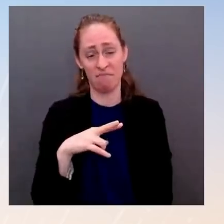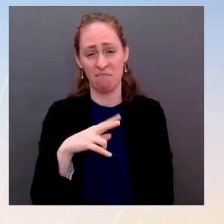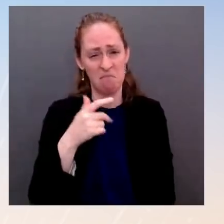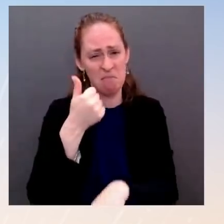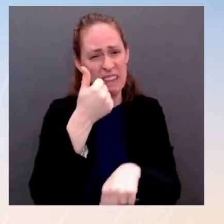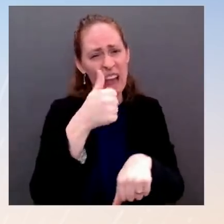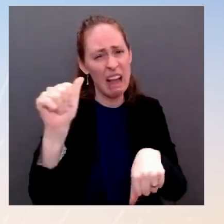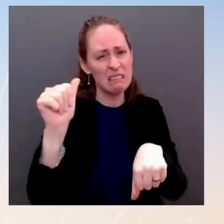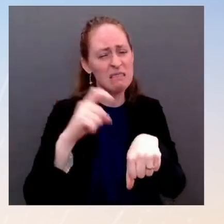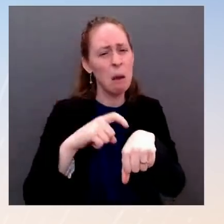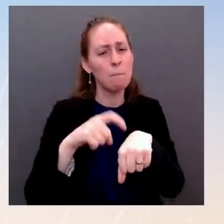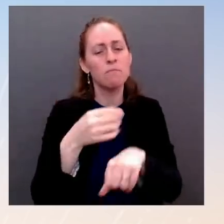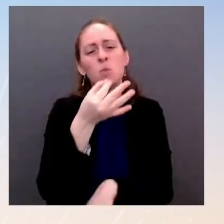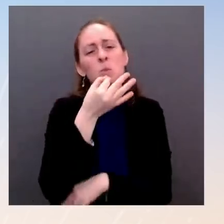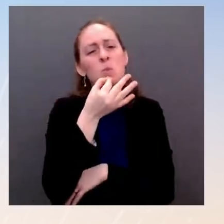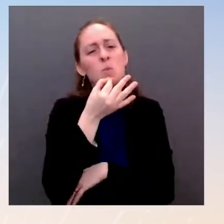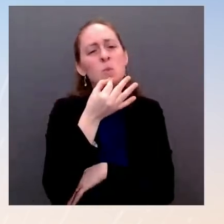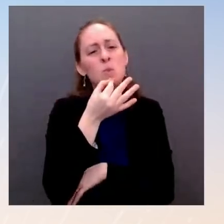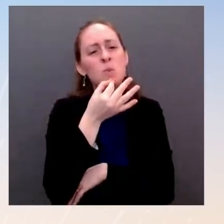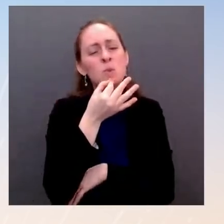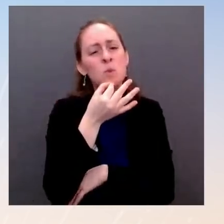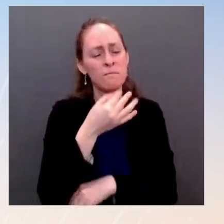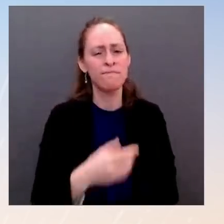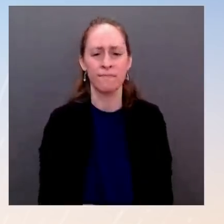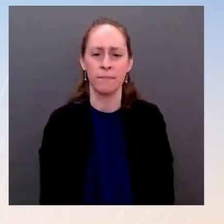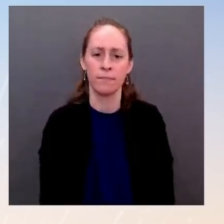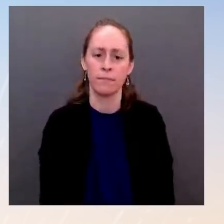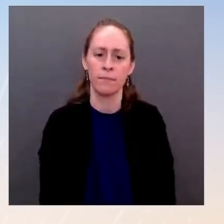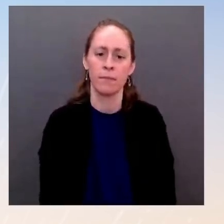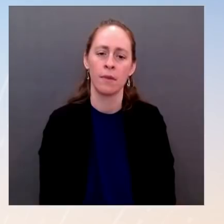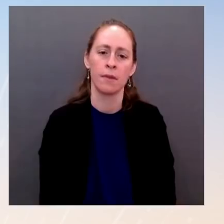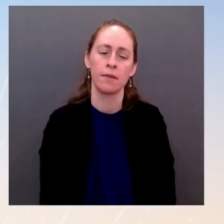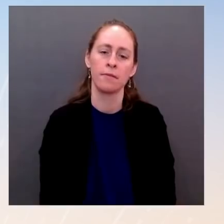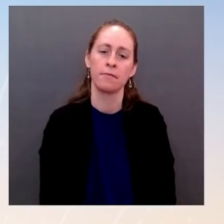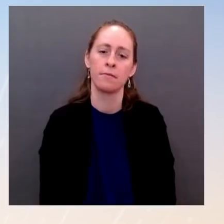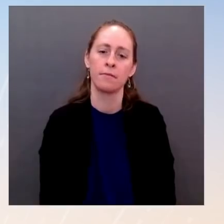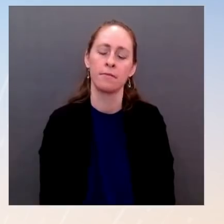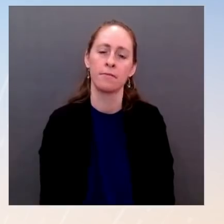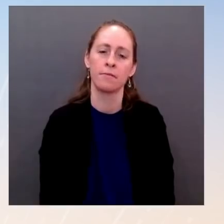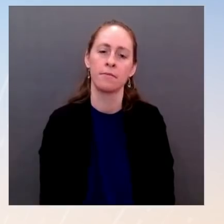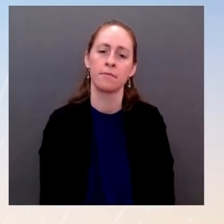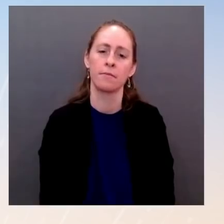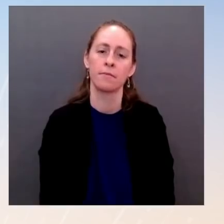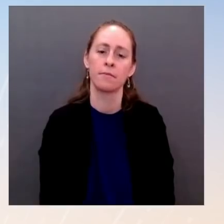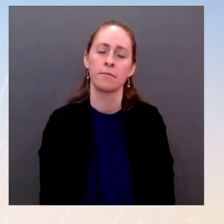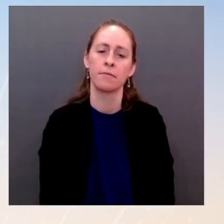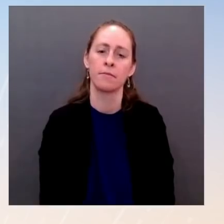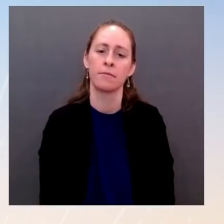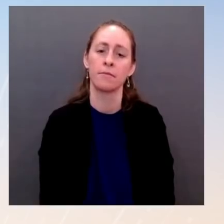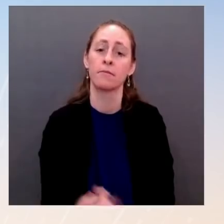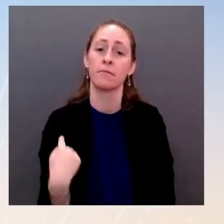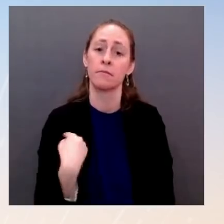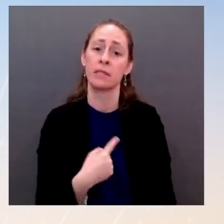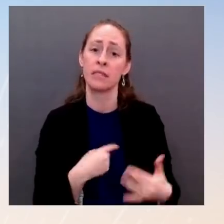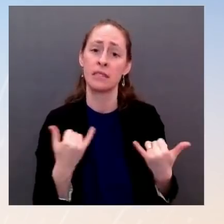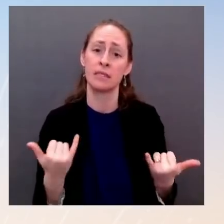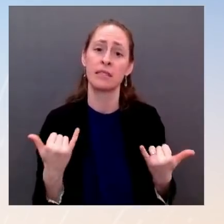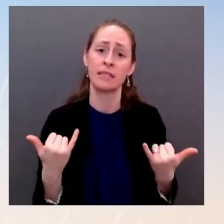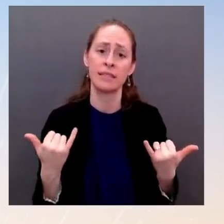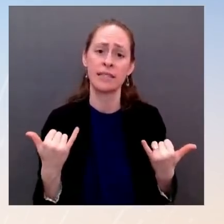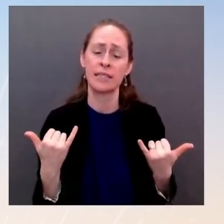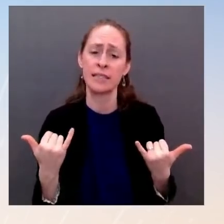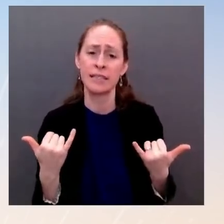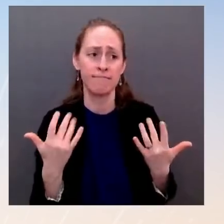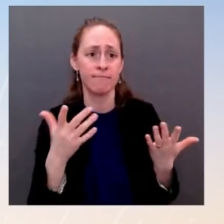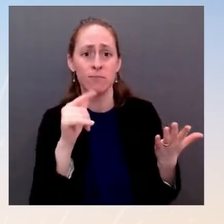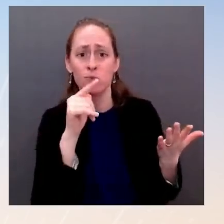believe that it is important for us to communicate to our allies and partners, to the Ukrainians, and to the American citizens